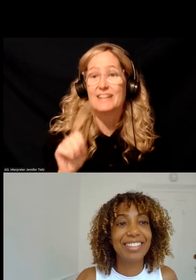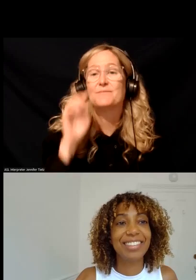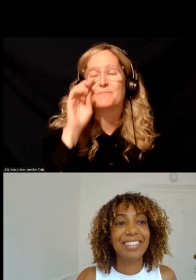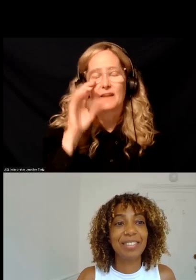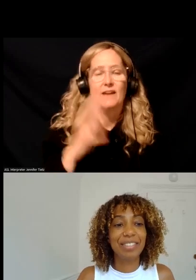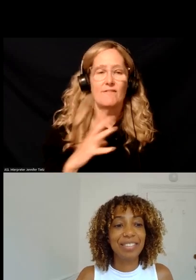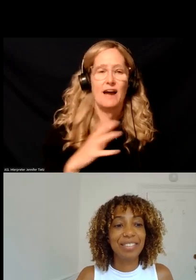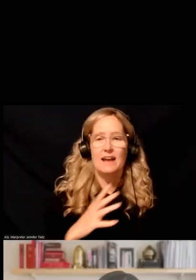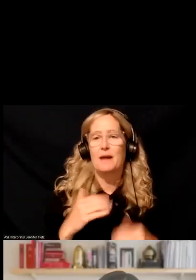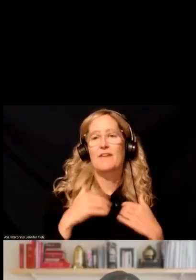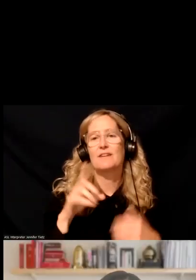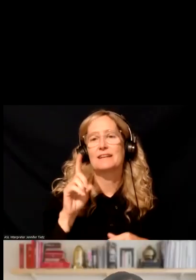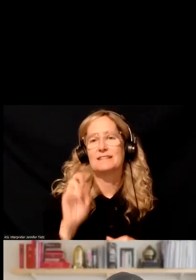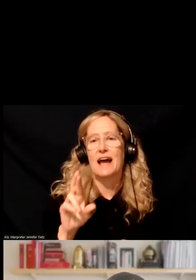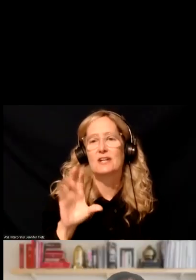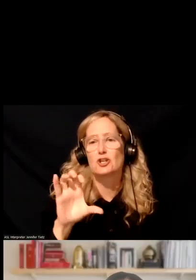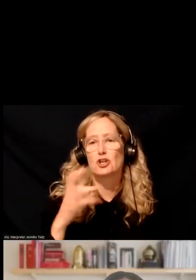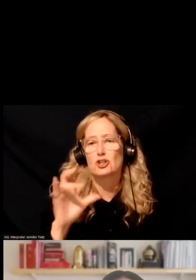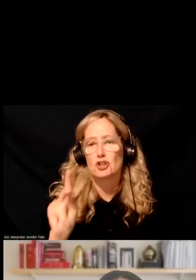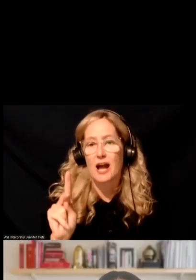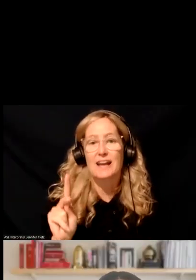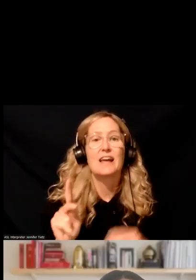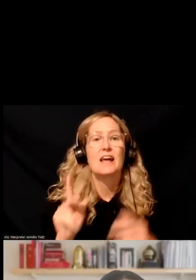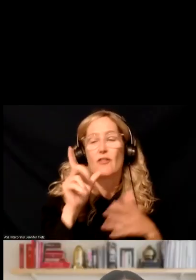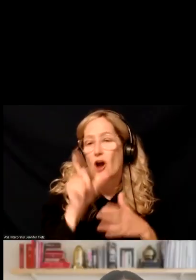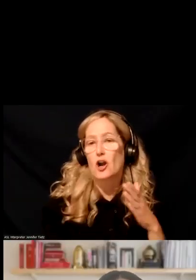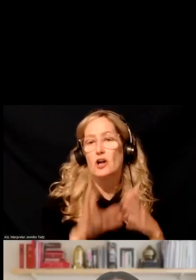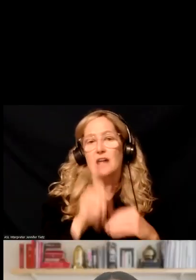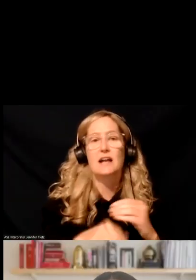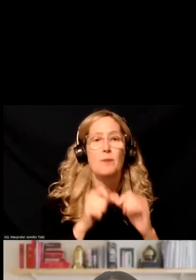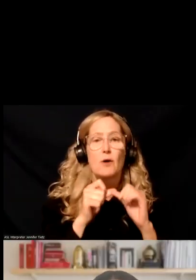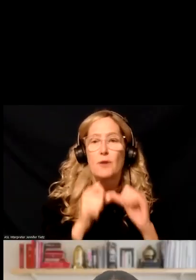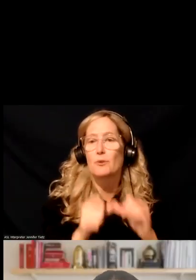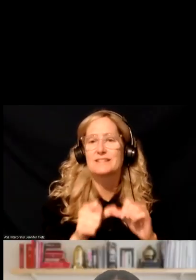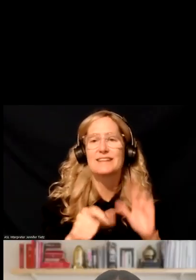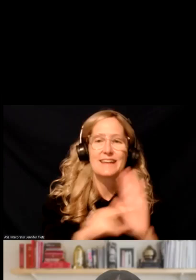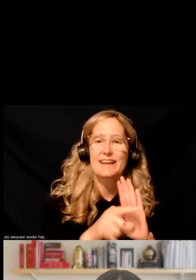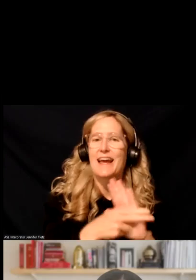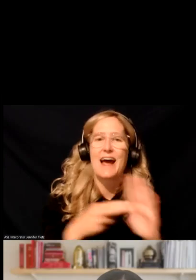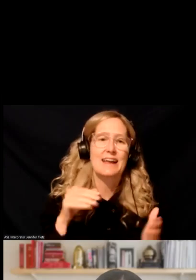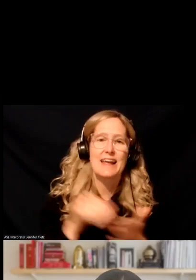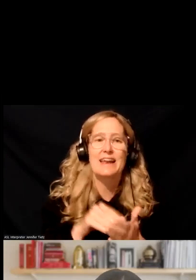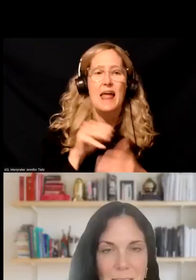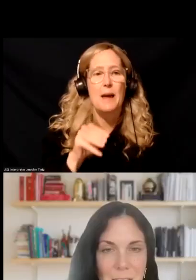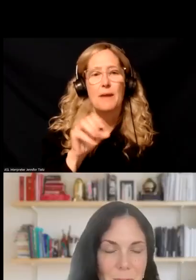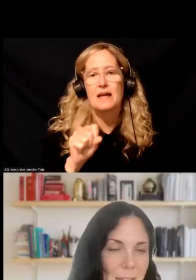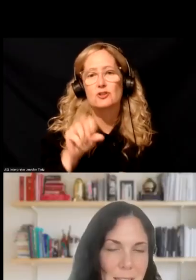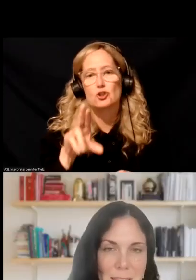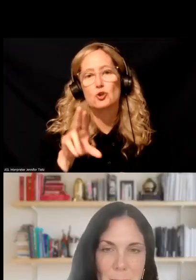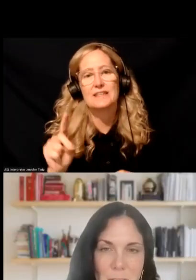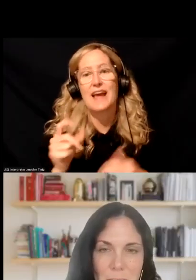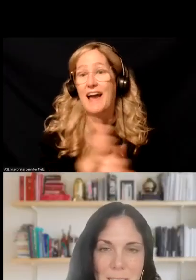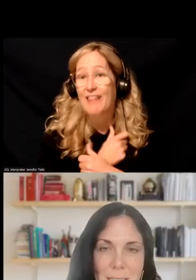to bring on Dr. Chuck. Um, so the article focused on persistent stigma against MSUD. Um, I love that. Thank